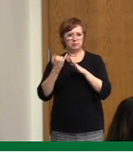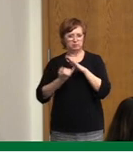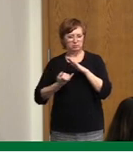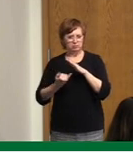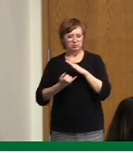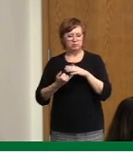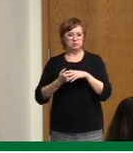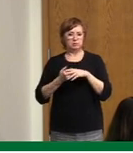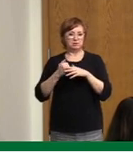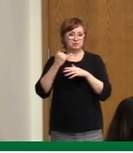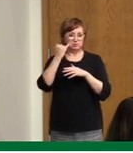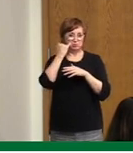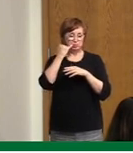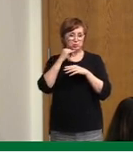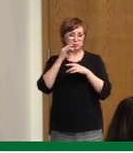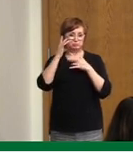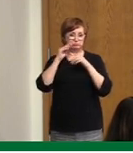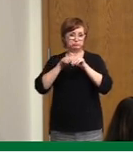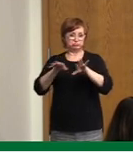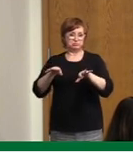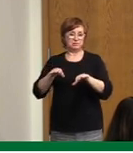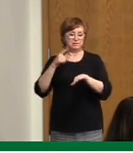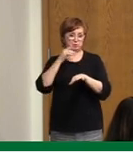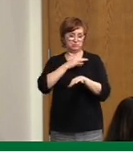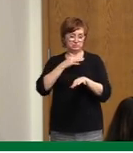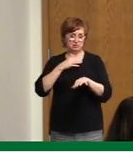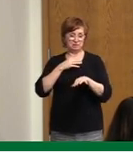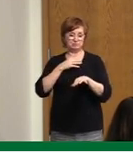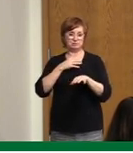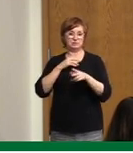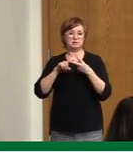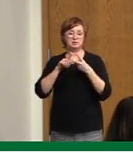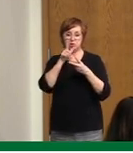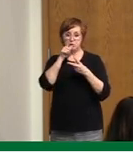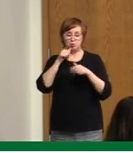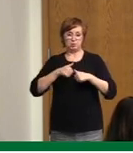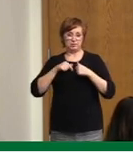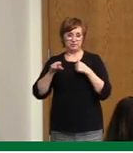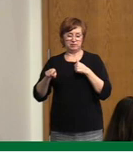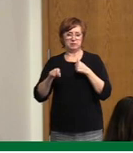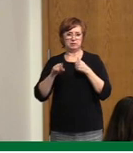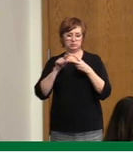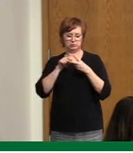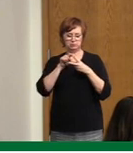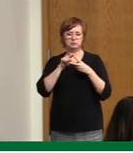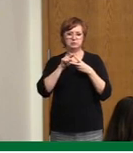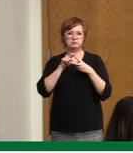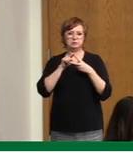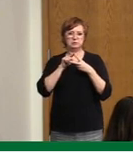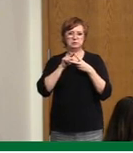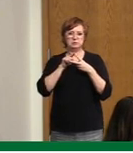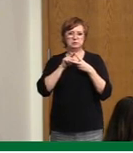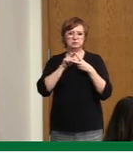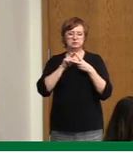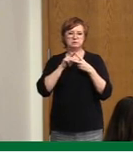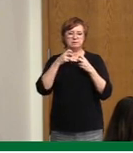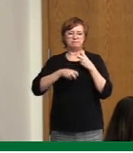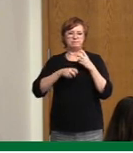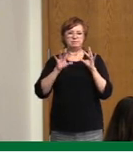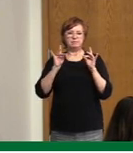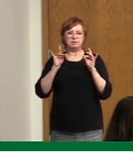it's challenging for staff and residents. But, you know, it is something that we are now facing for the first time. You know, we didn't really see